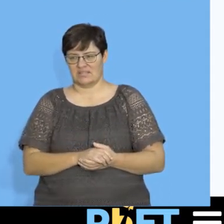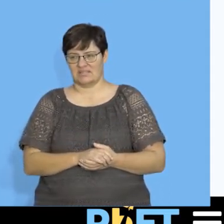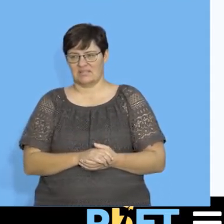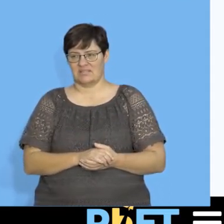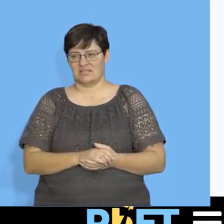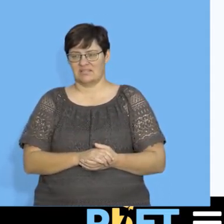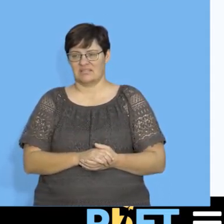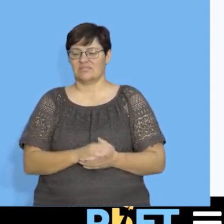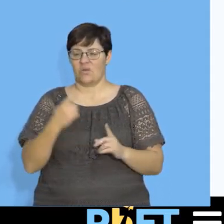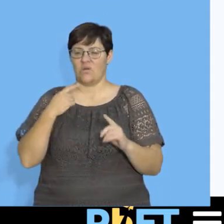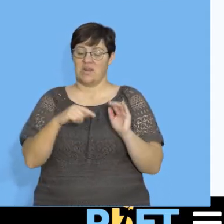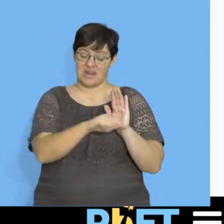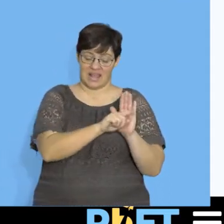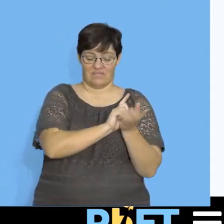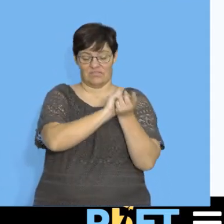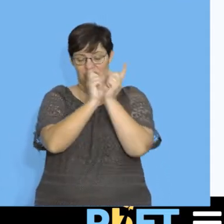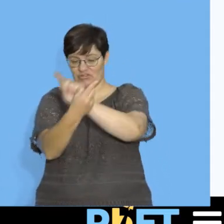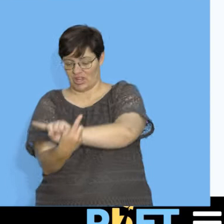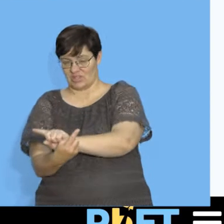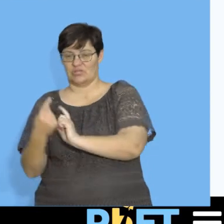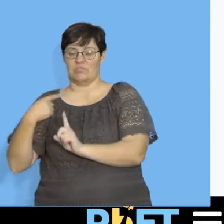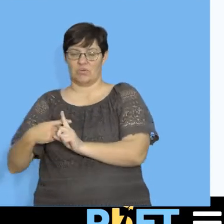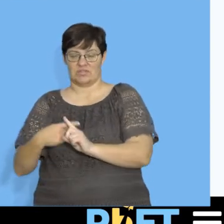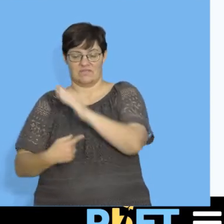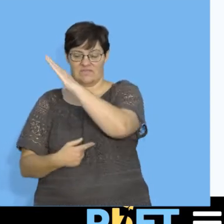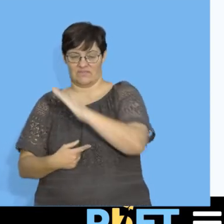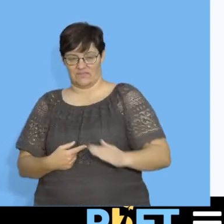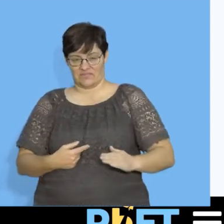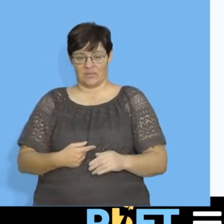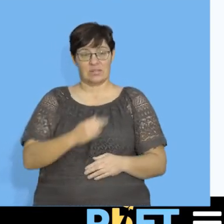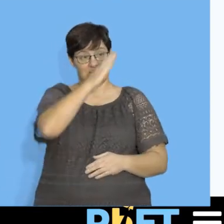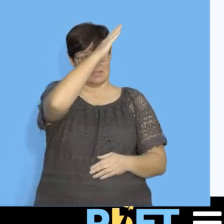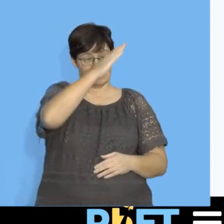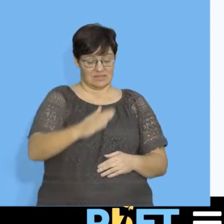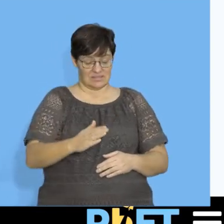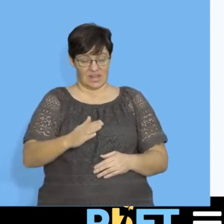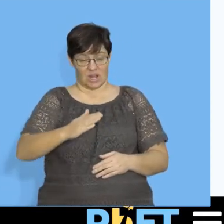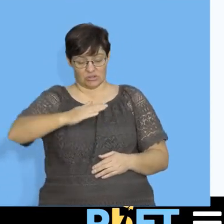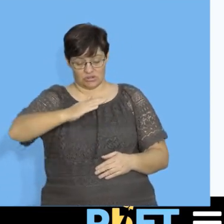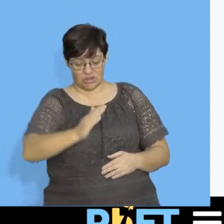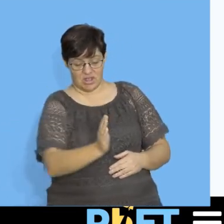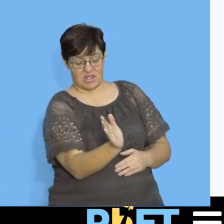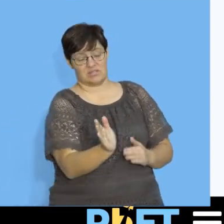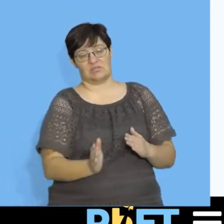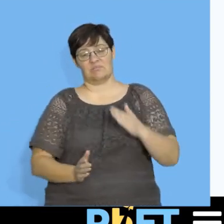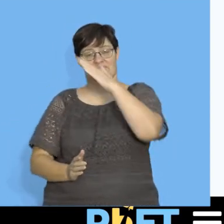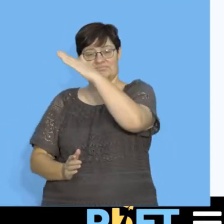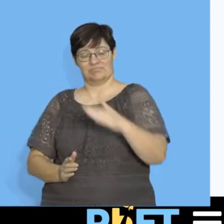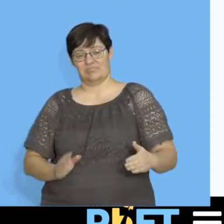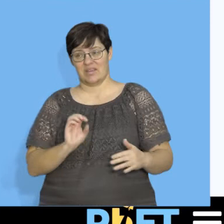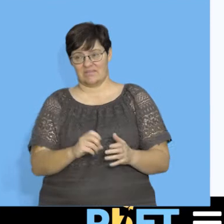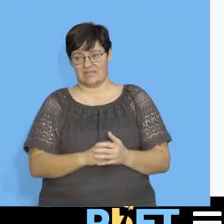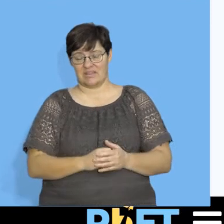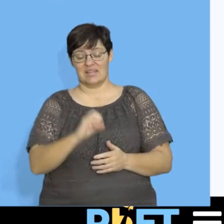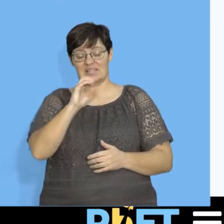My correlation changing from negative to positive. Can you all see that? So, what is happening